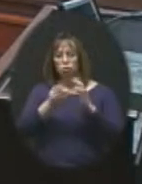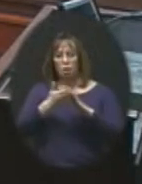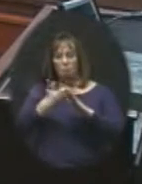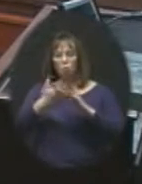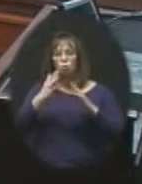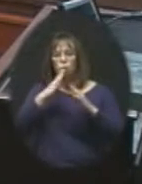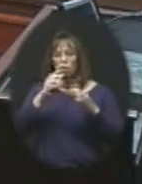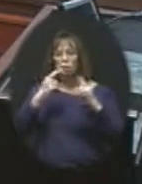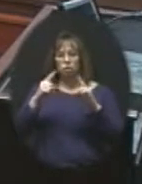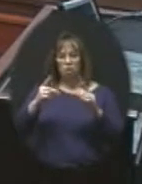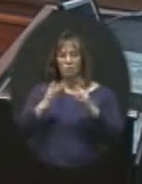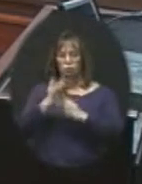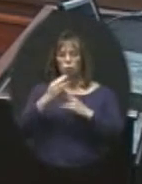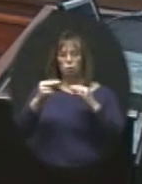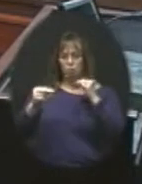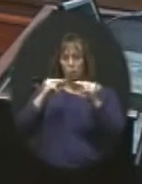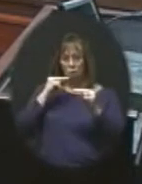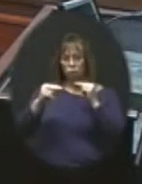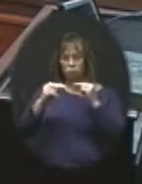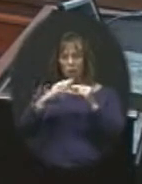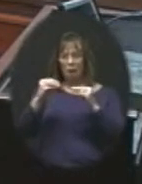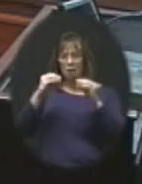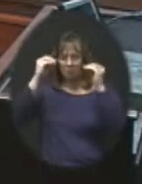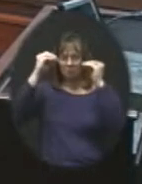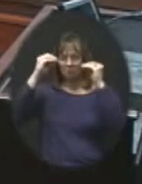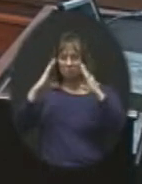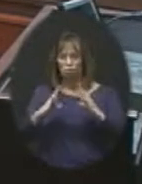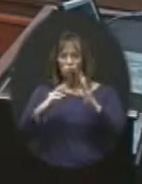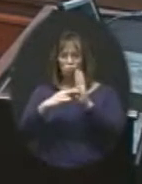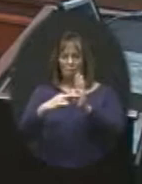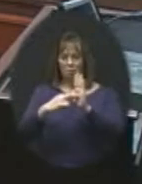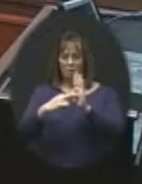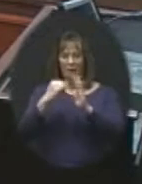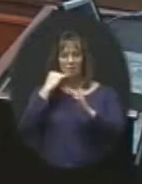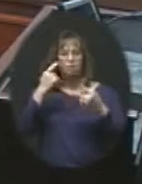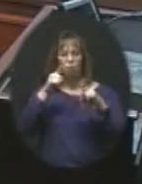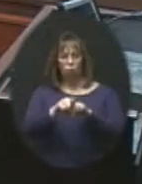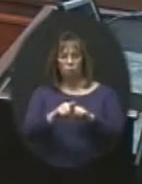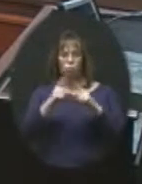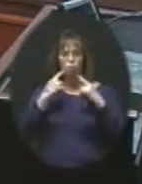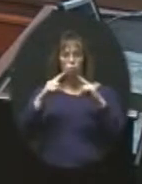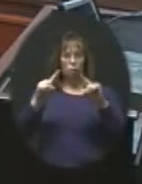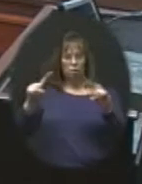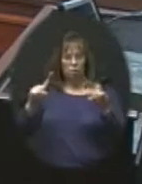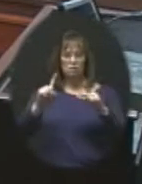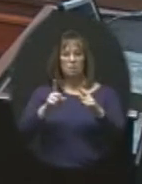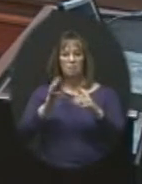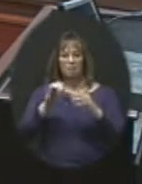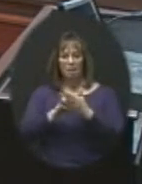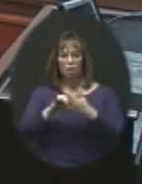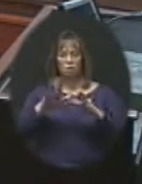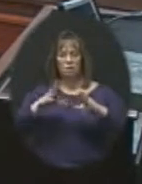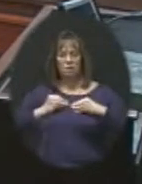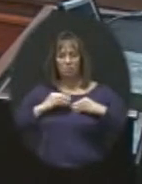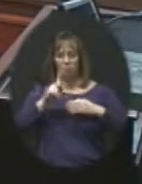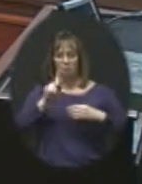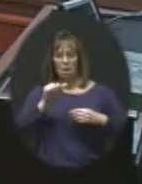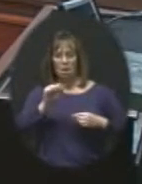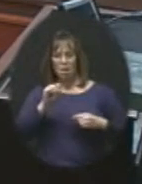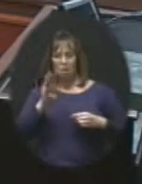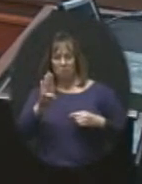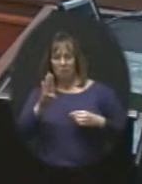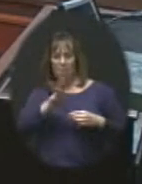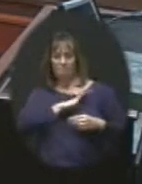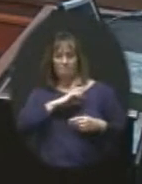achieve through negotiations and teacher representation. If agreements are reached that are acceptable to KASB board of directors,